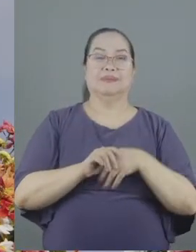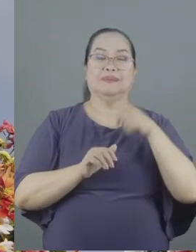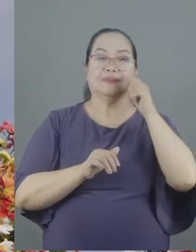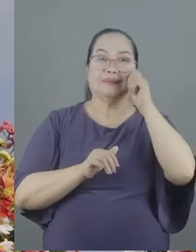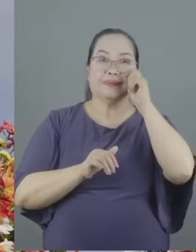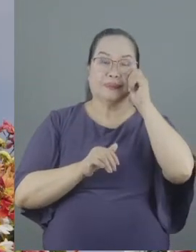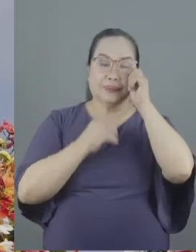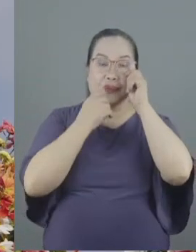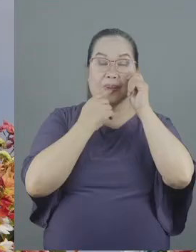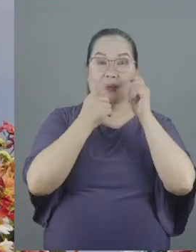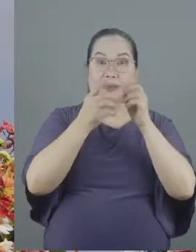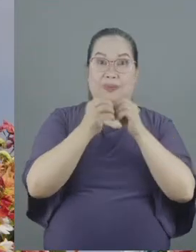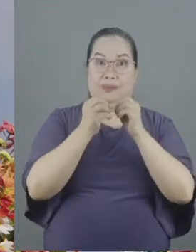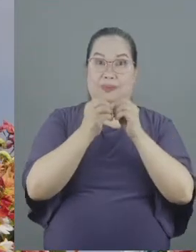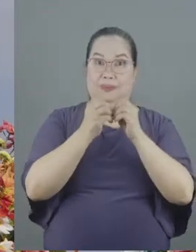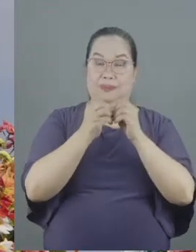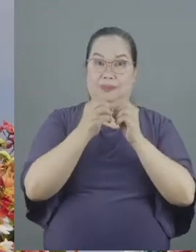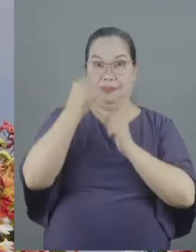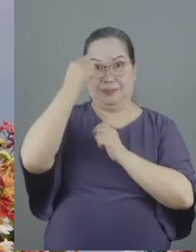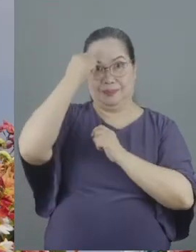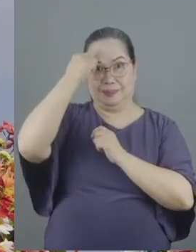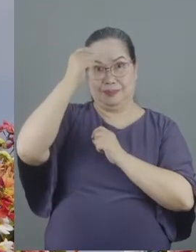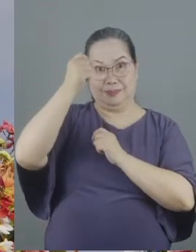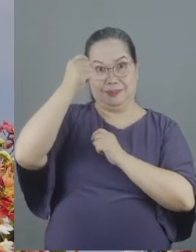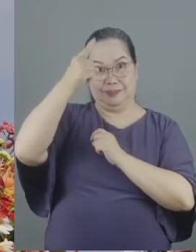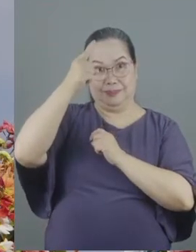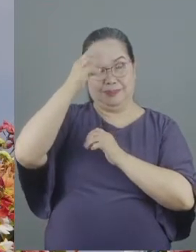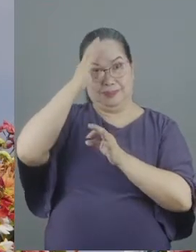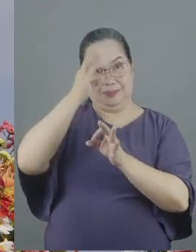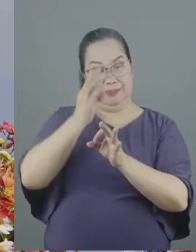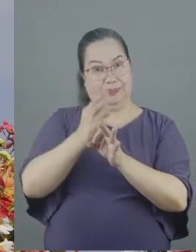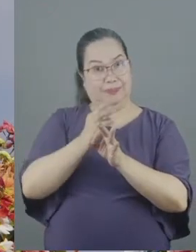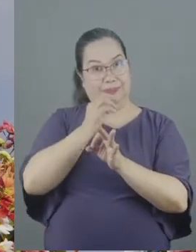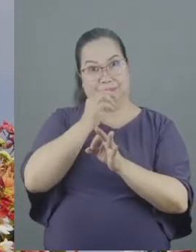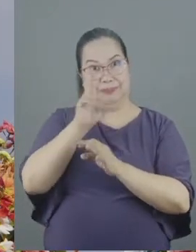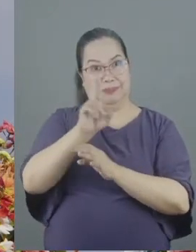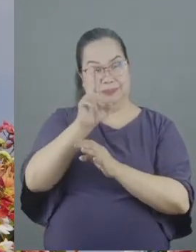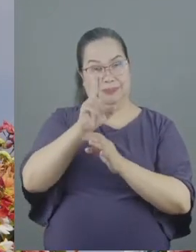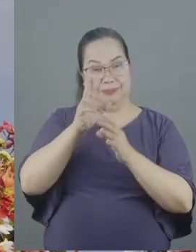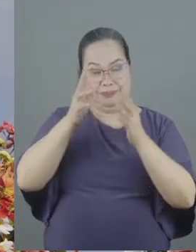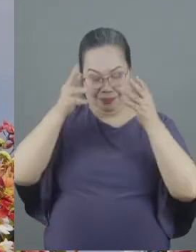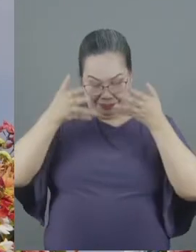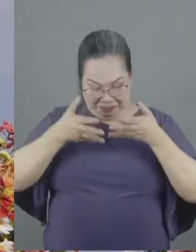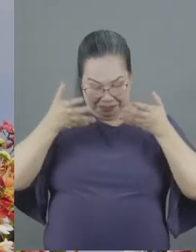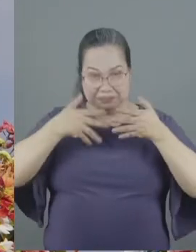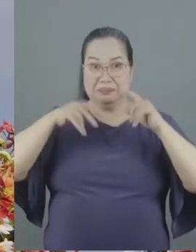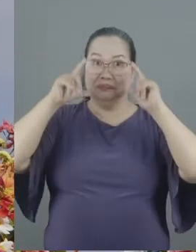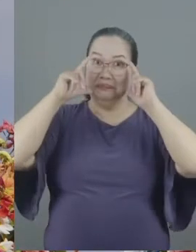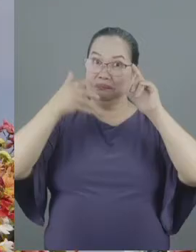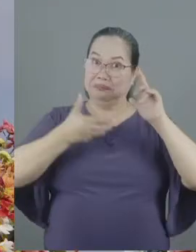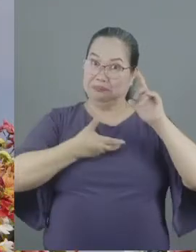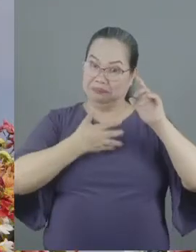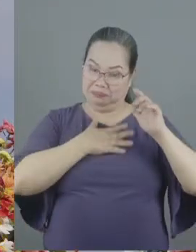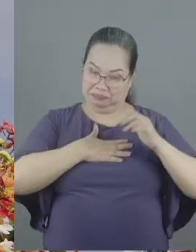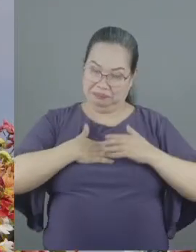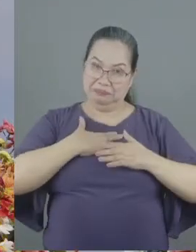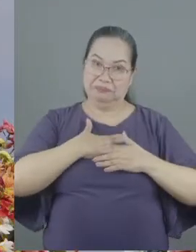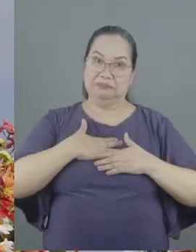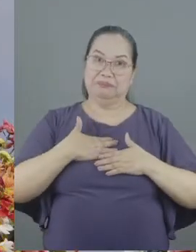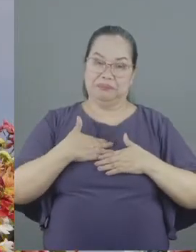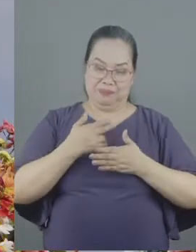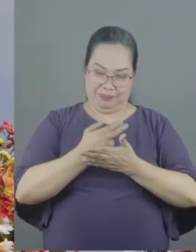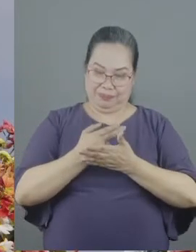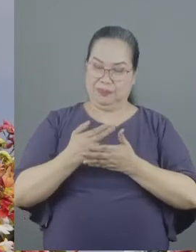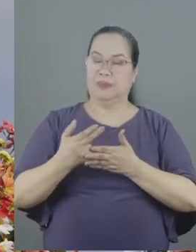those who are more mature in their understanding of the faith maturity to please themselves or to have some kind of a holy